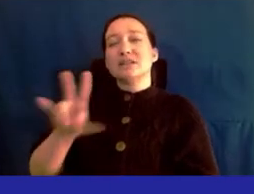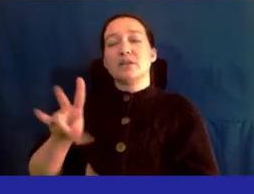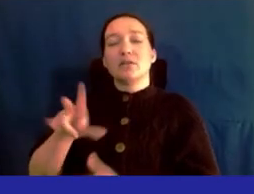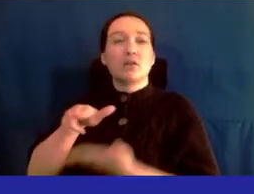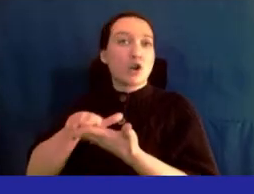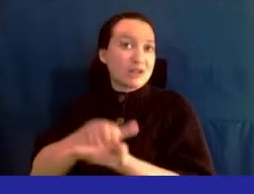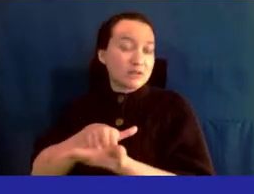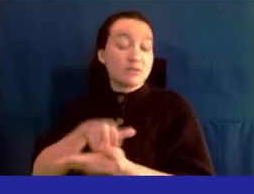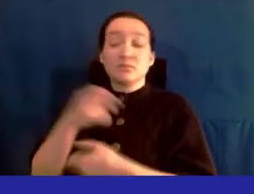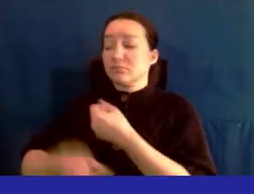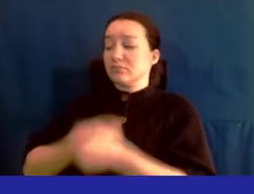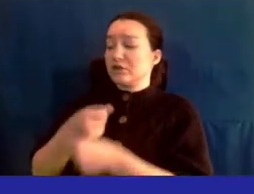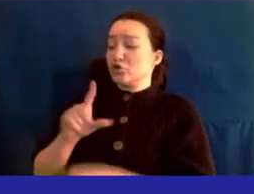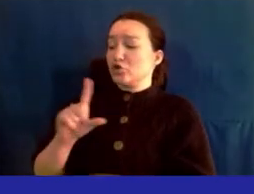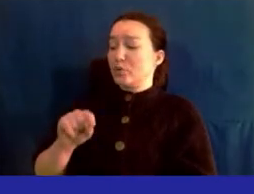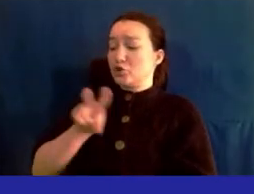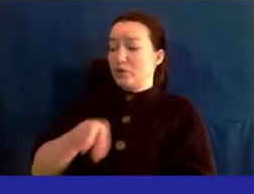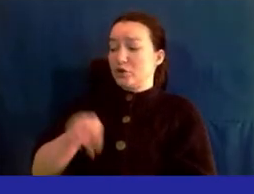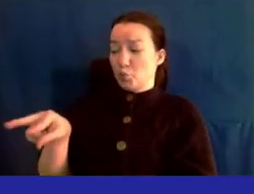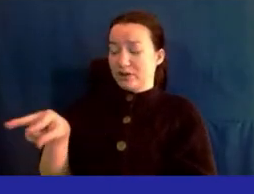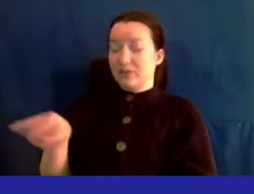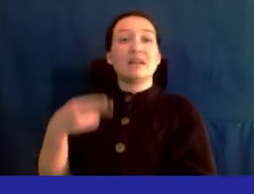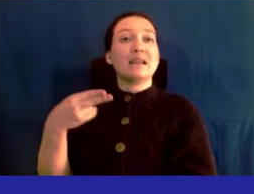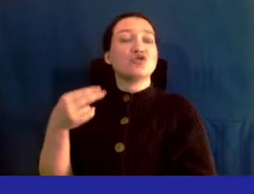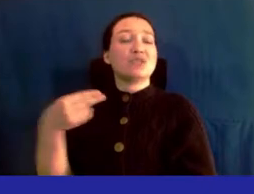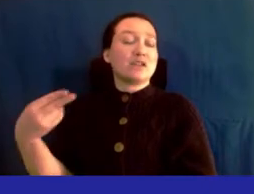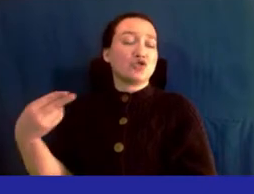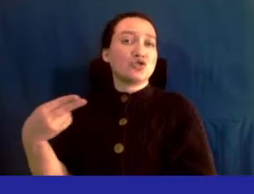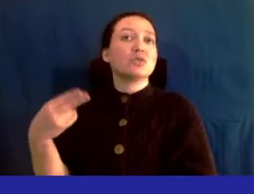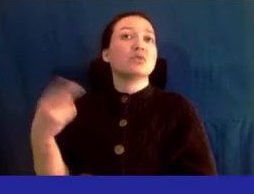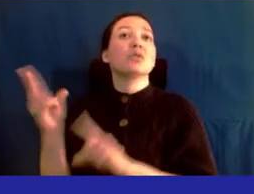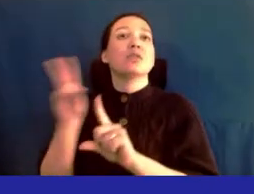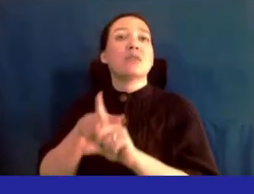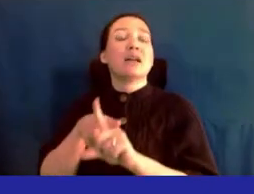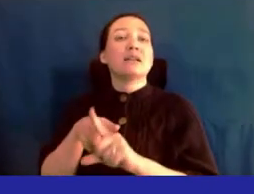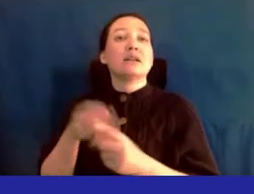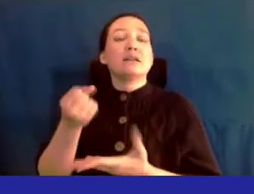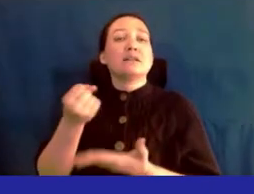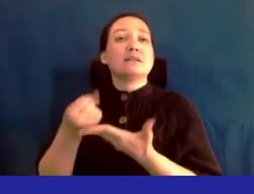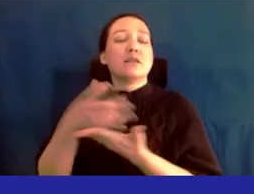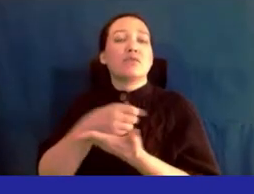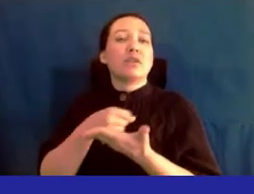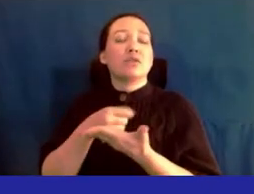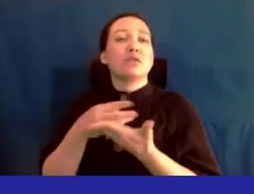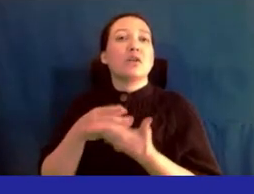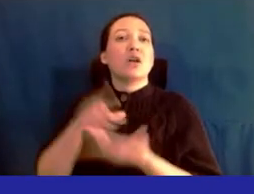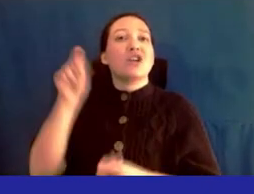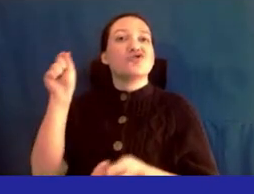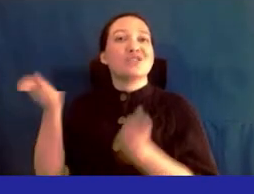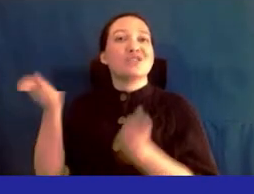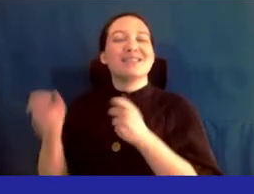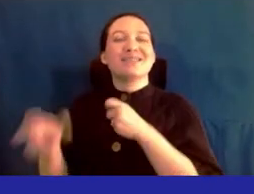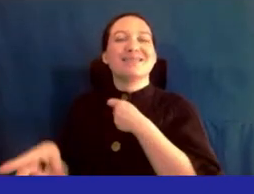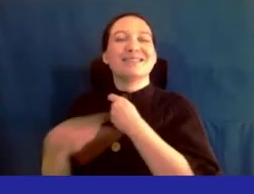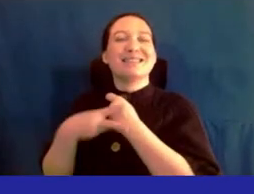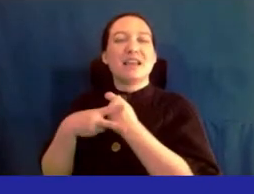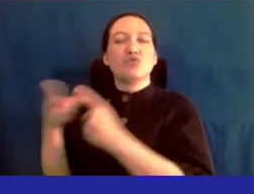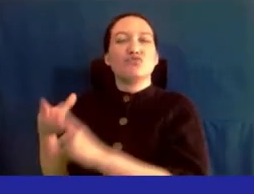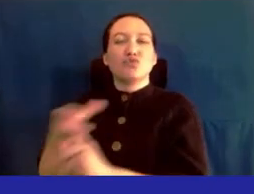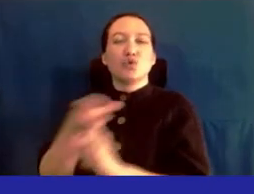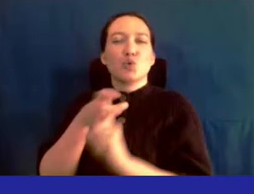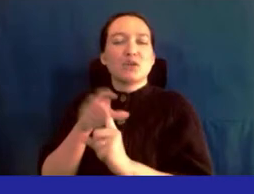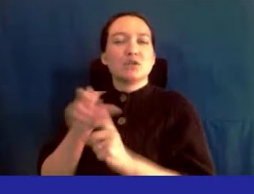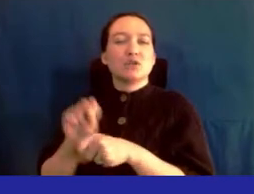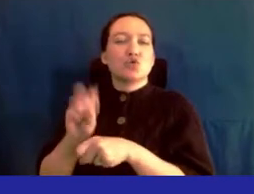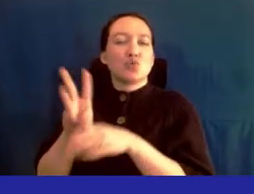In 2022, H&H applied a salary adjustment to be able to retain and recruit social